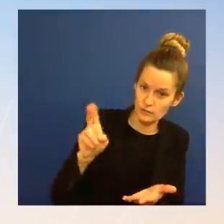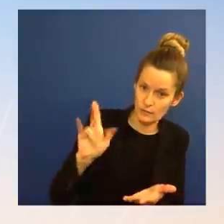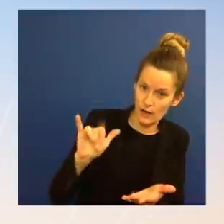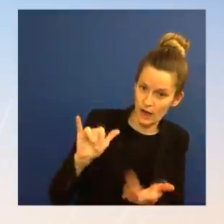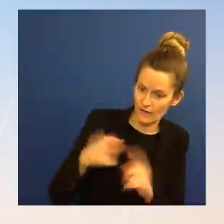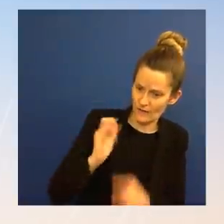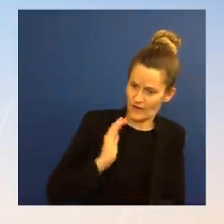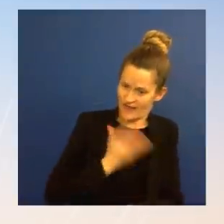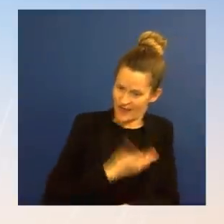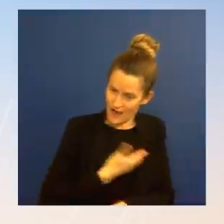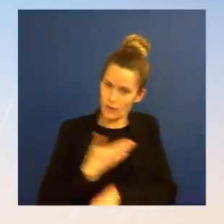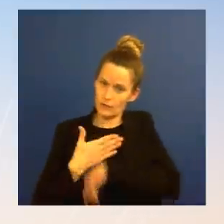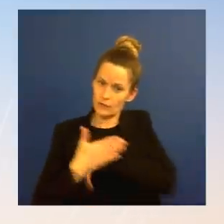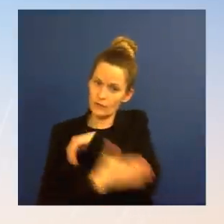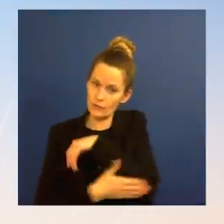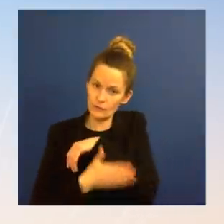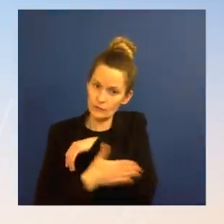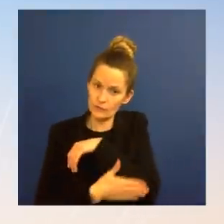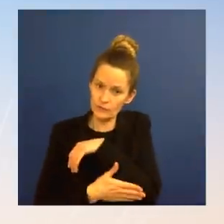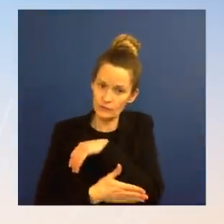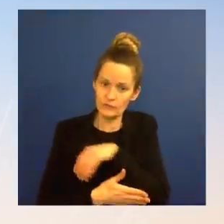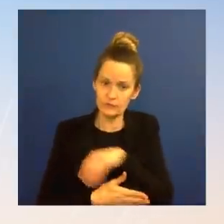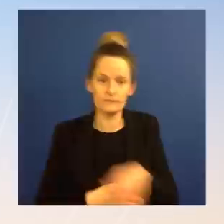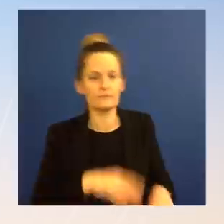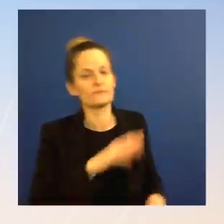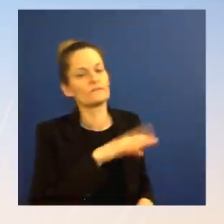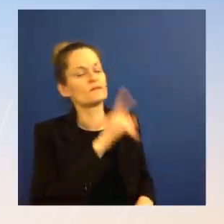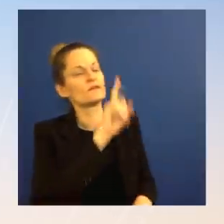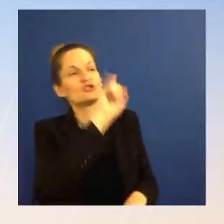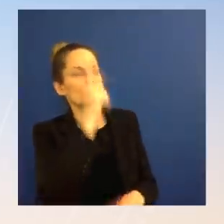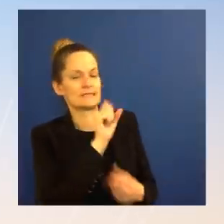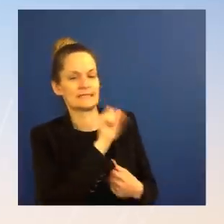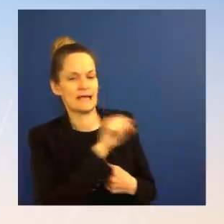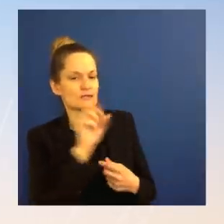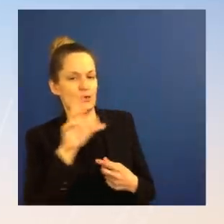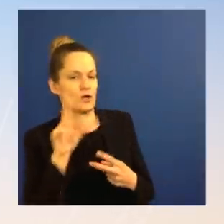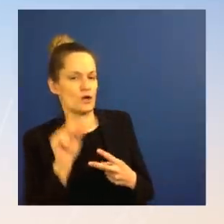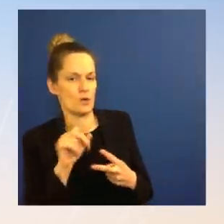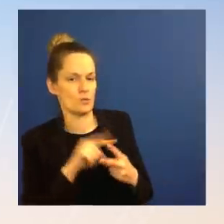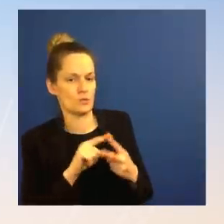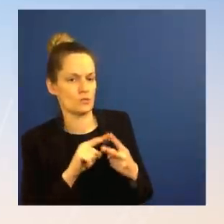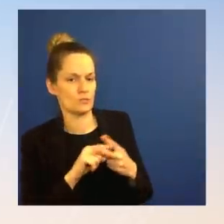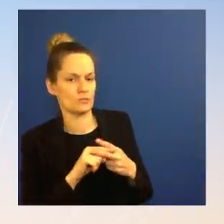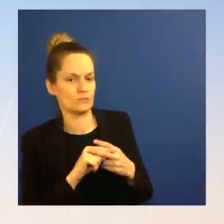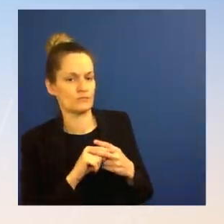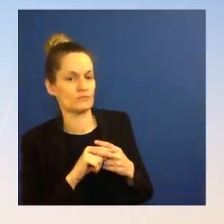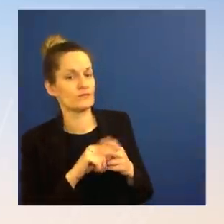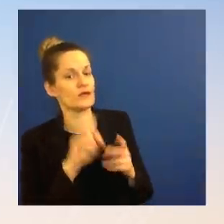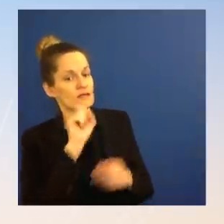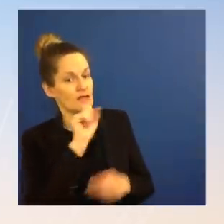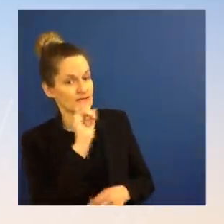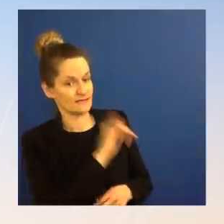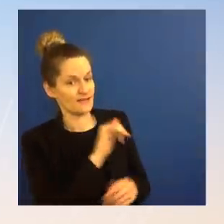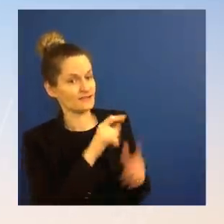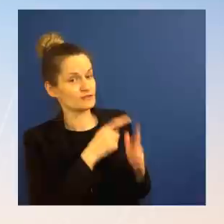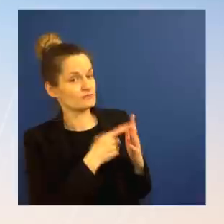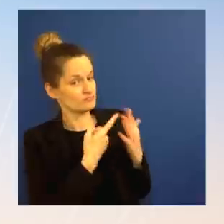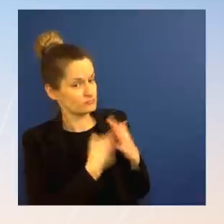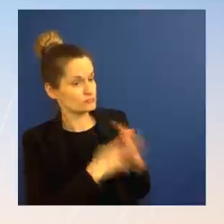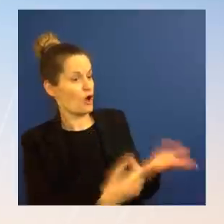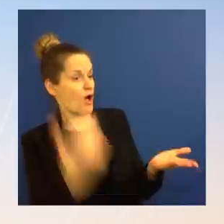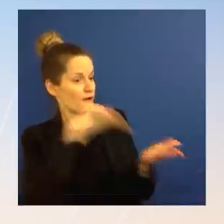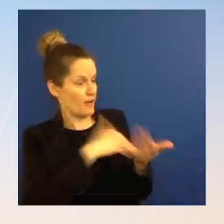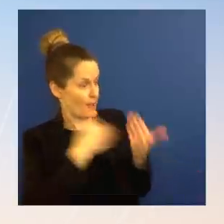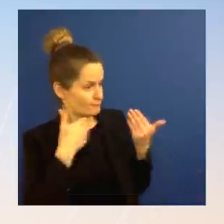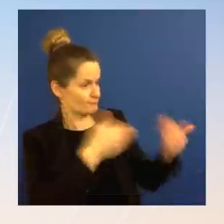restart of the Keystone XL construction completely off the table as long as Joe Biden is president? Ms. Well, why don't you tell me